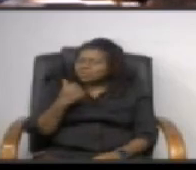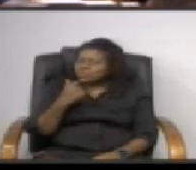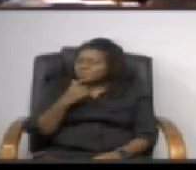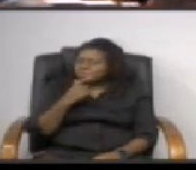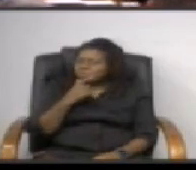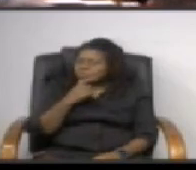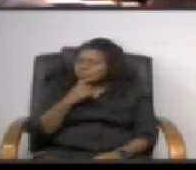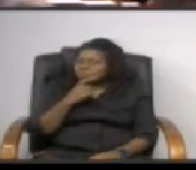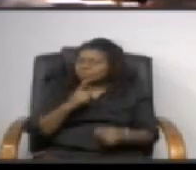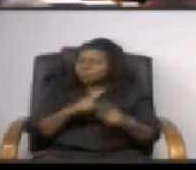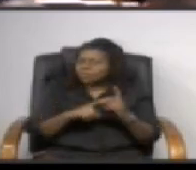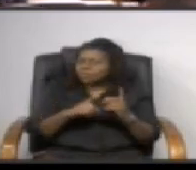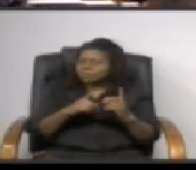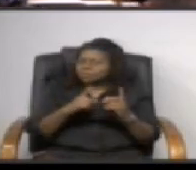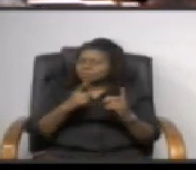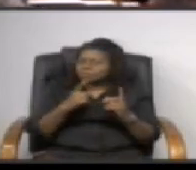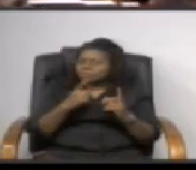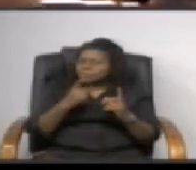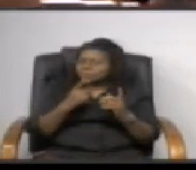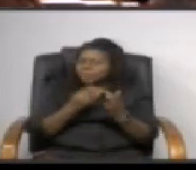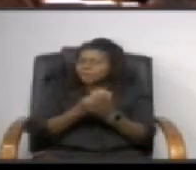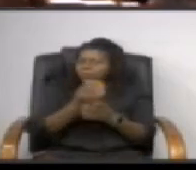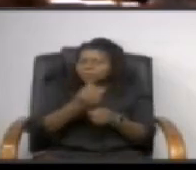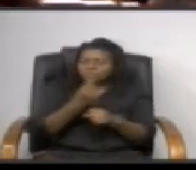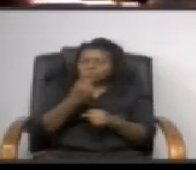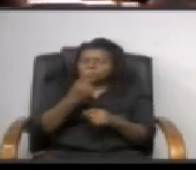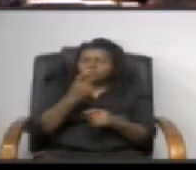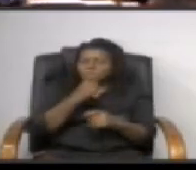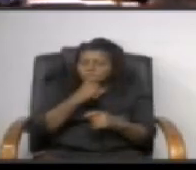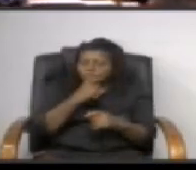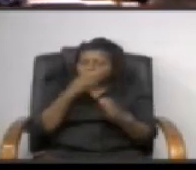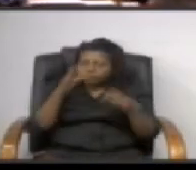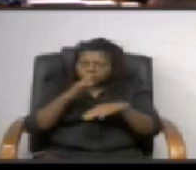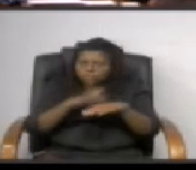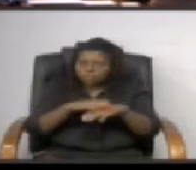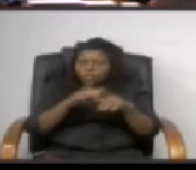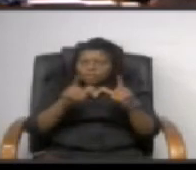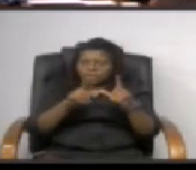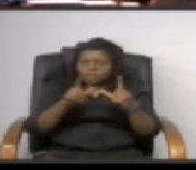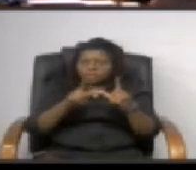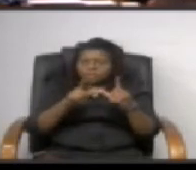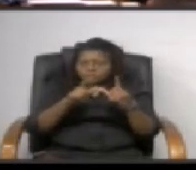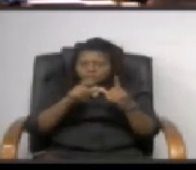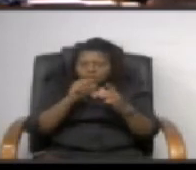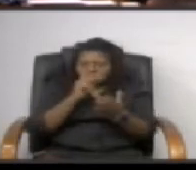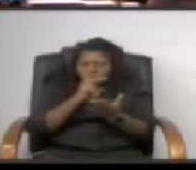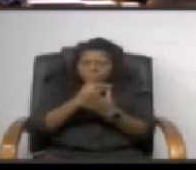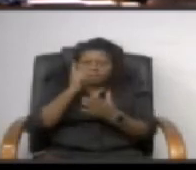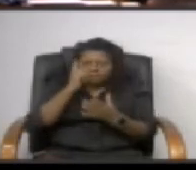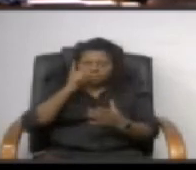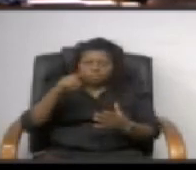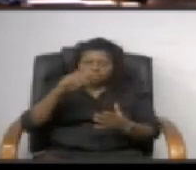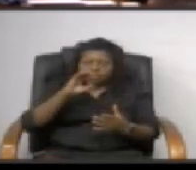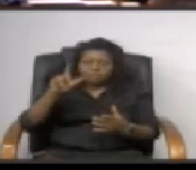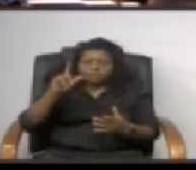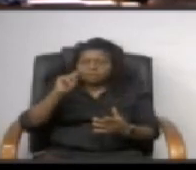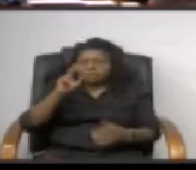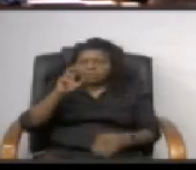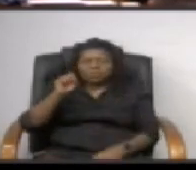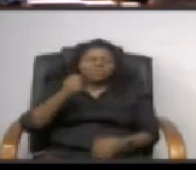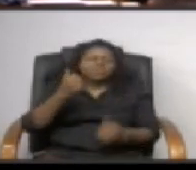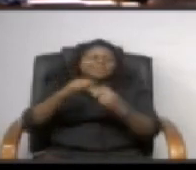that deals with the act with the licensing and permitting of self towers or any kind of towers